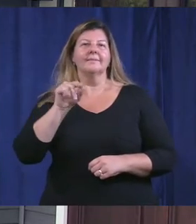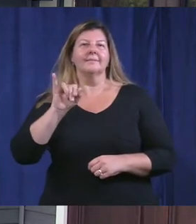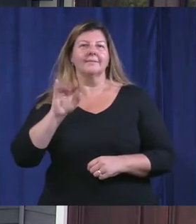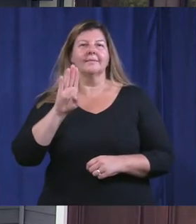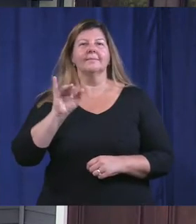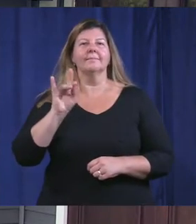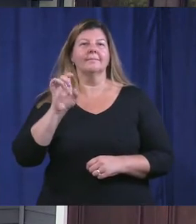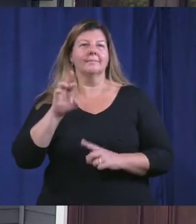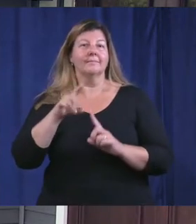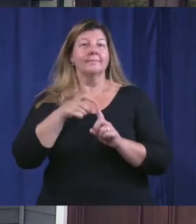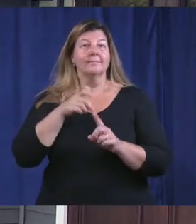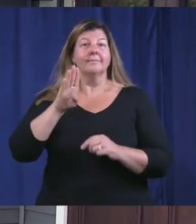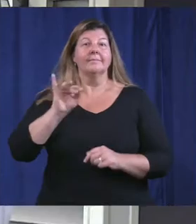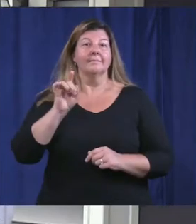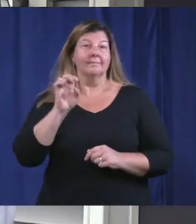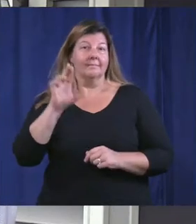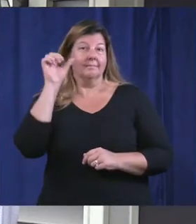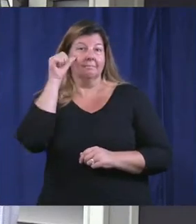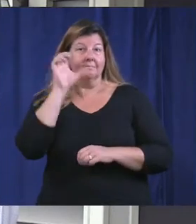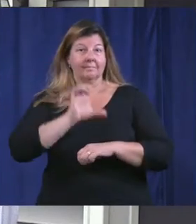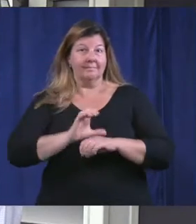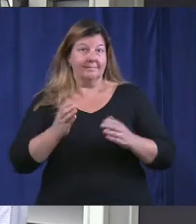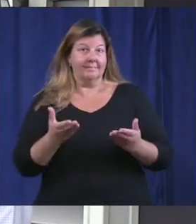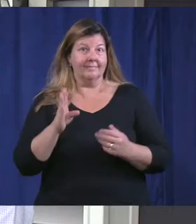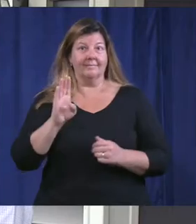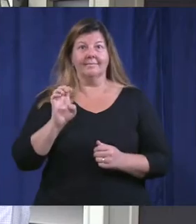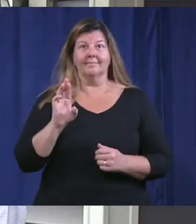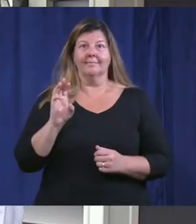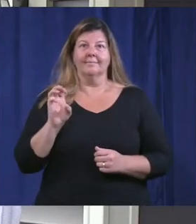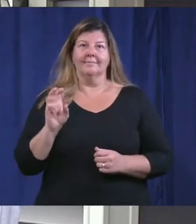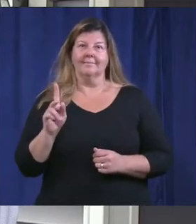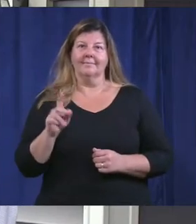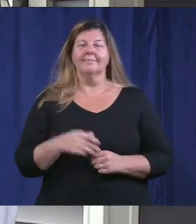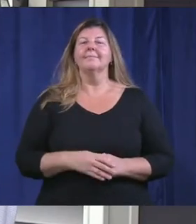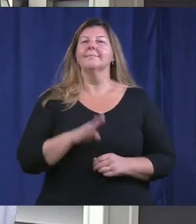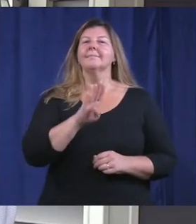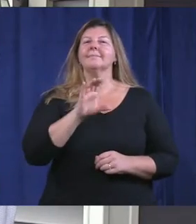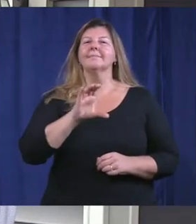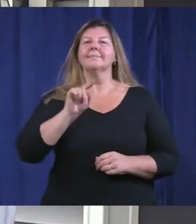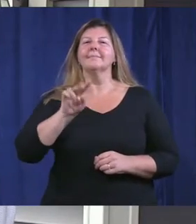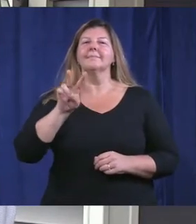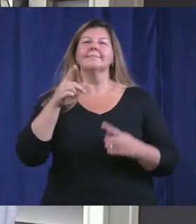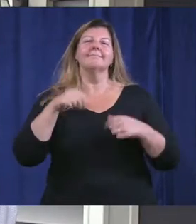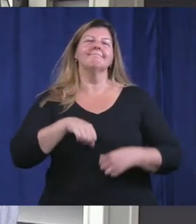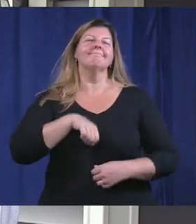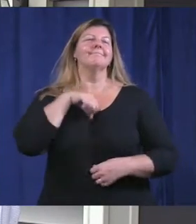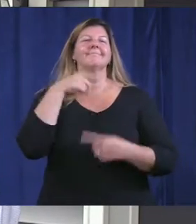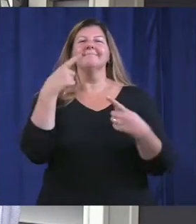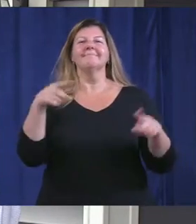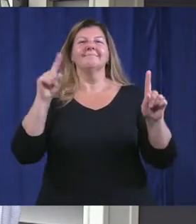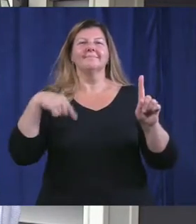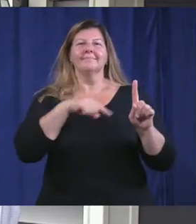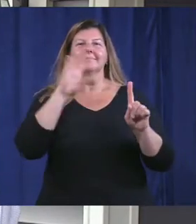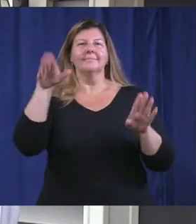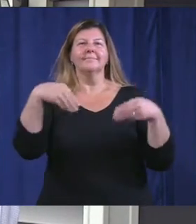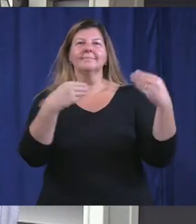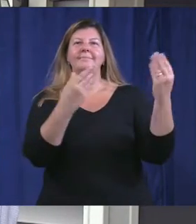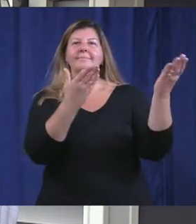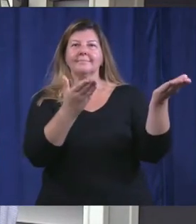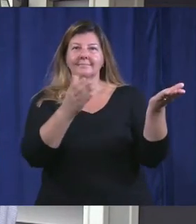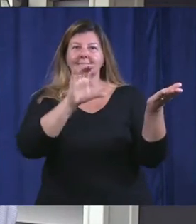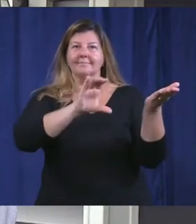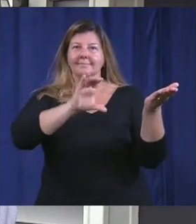Memorial Chapel here in Borowick. Borowick Community TV is proud to announce that we will be offering closed